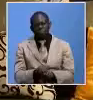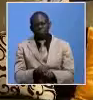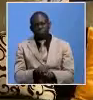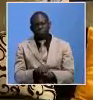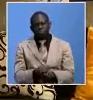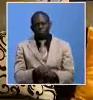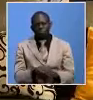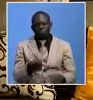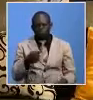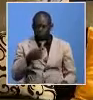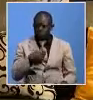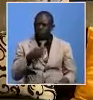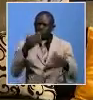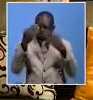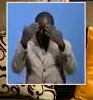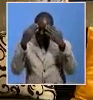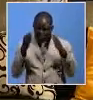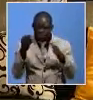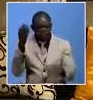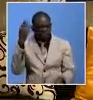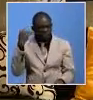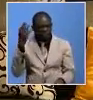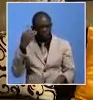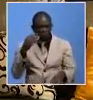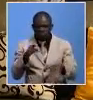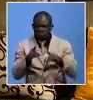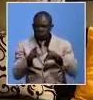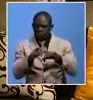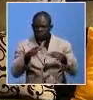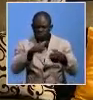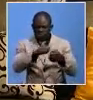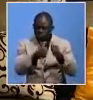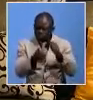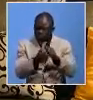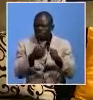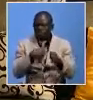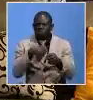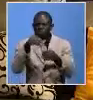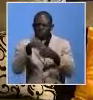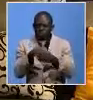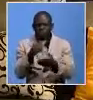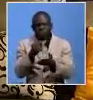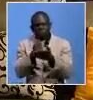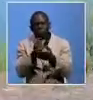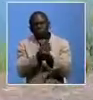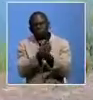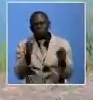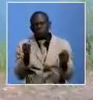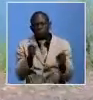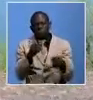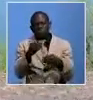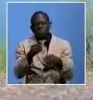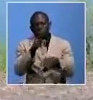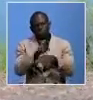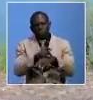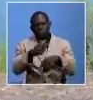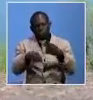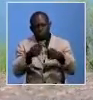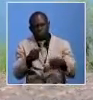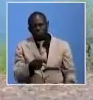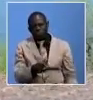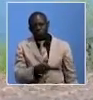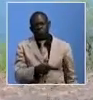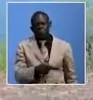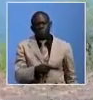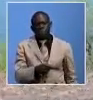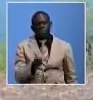resolve the land issues. This was very, very important because it was going to derail the project. The Lake Tanganyika Development Project